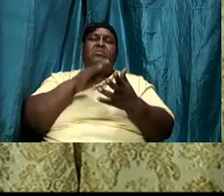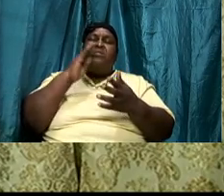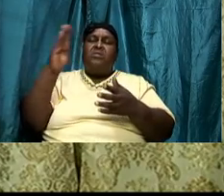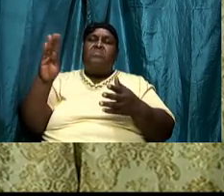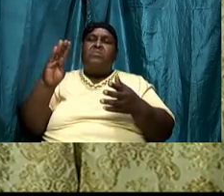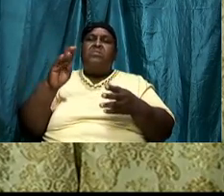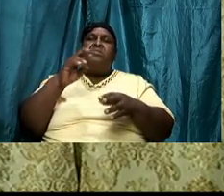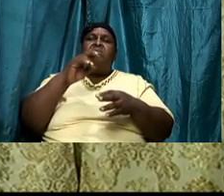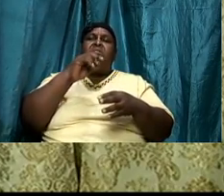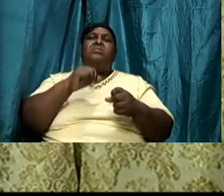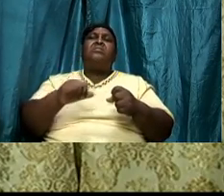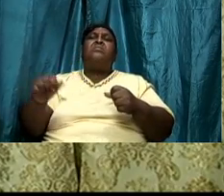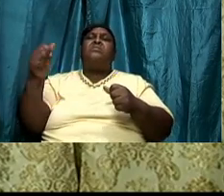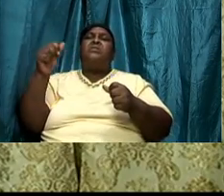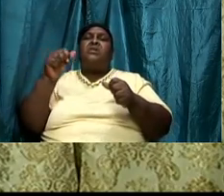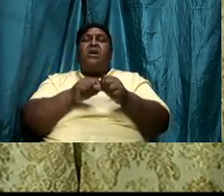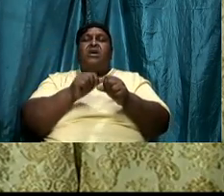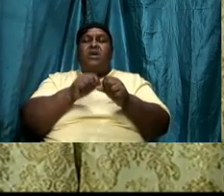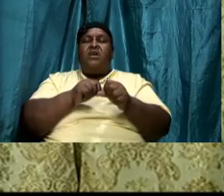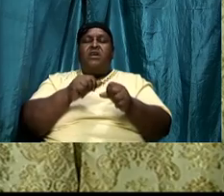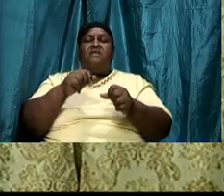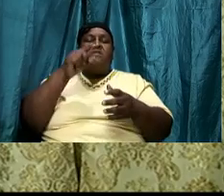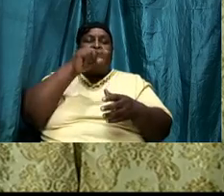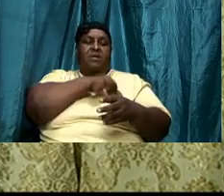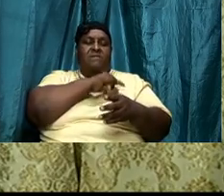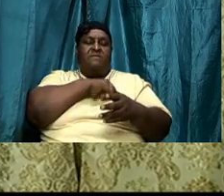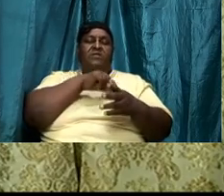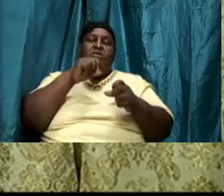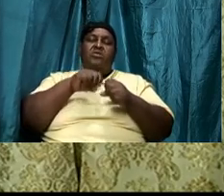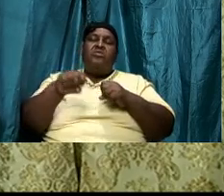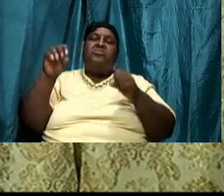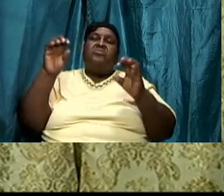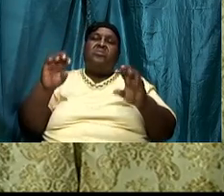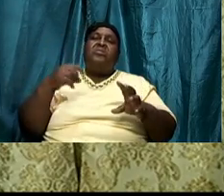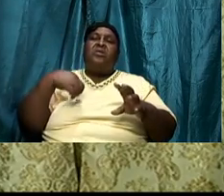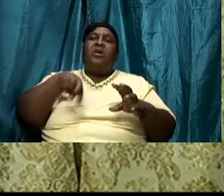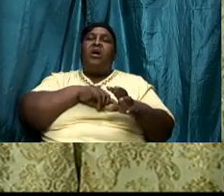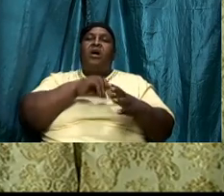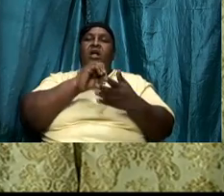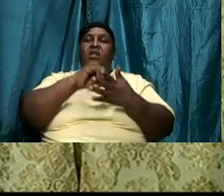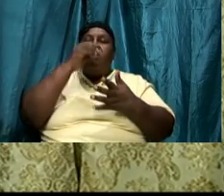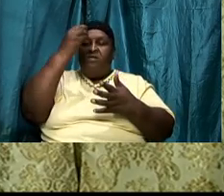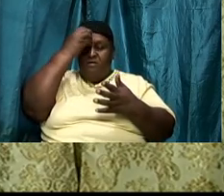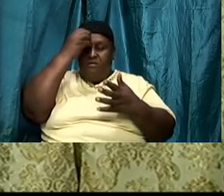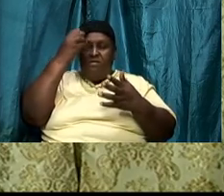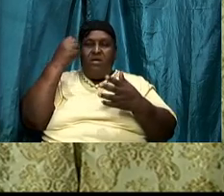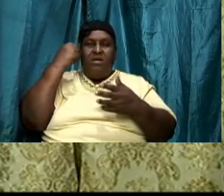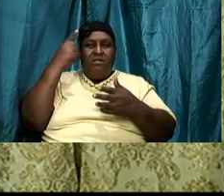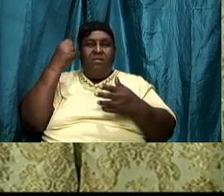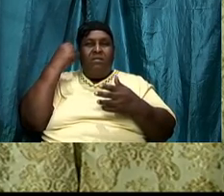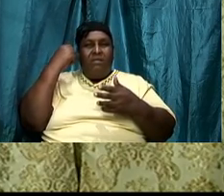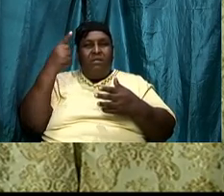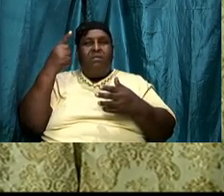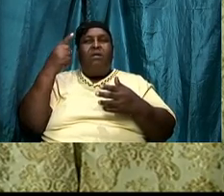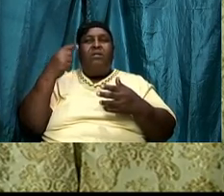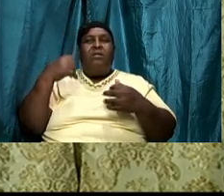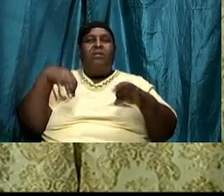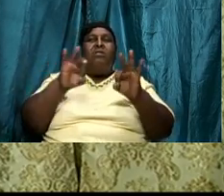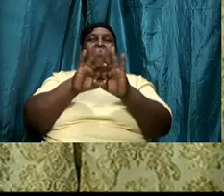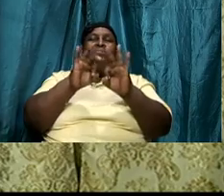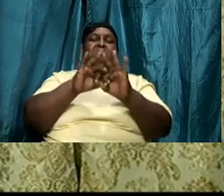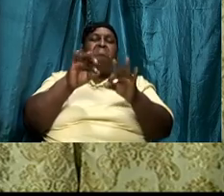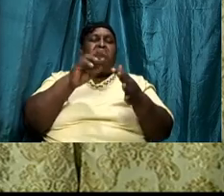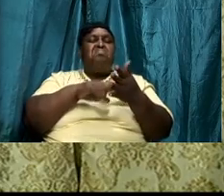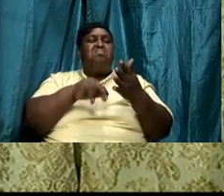derived every benefit so that we will learn and understand the importance of